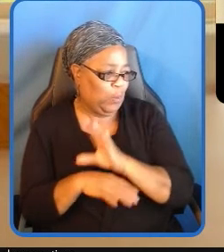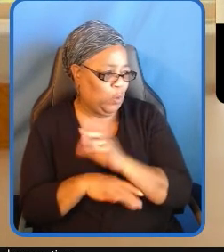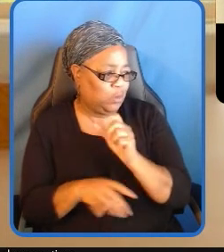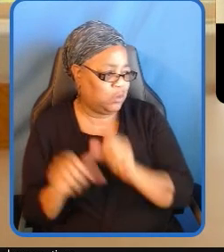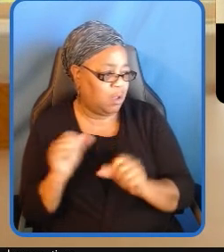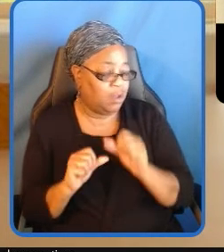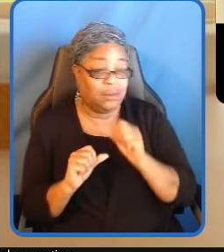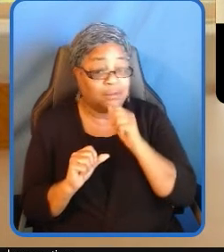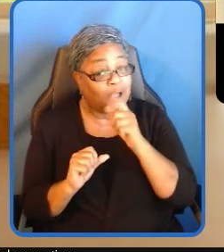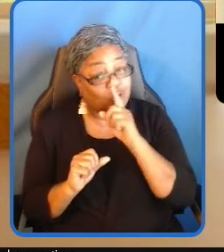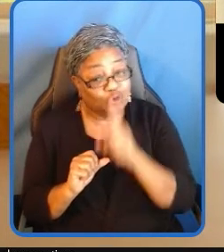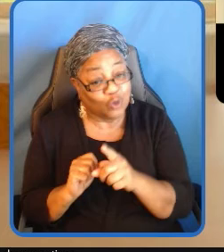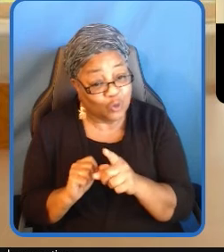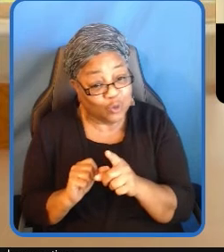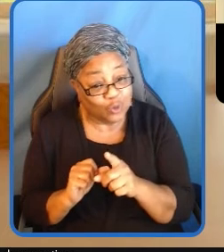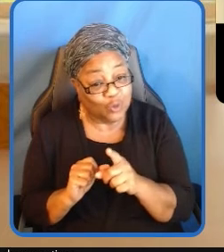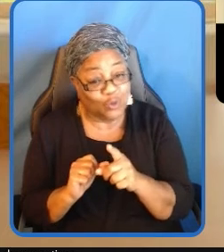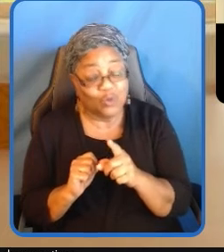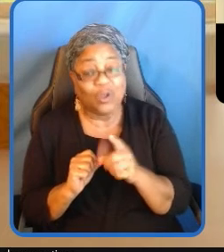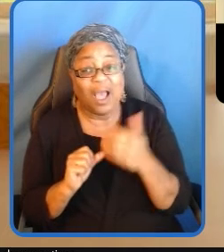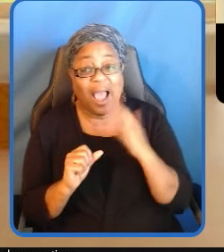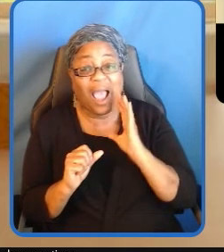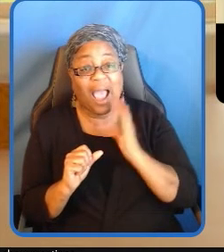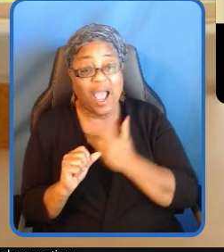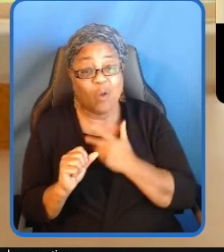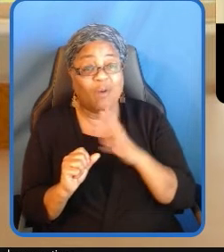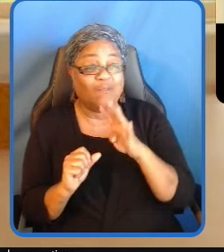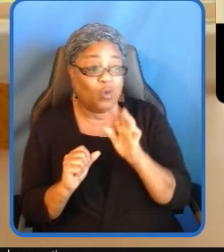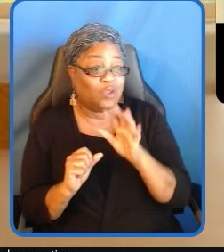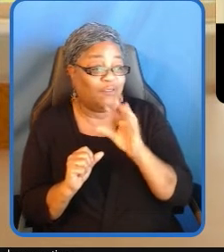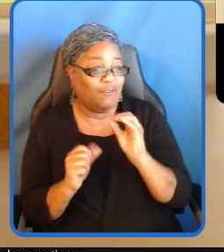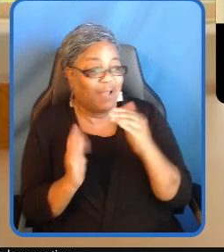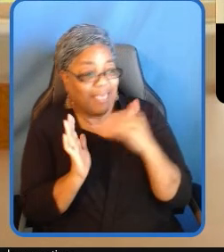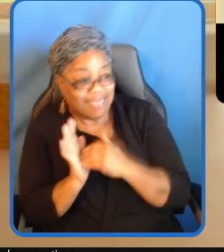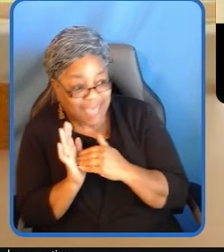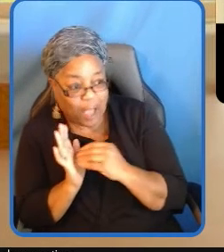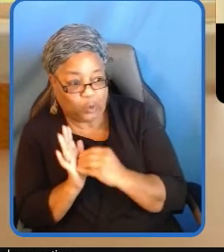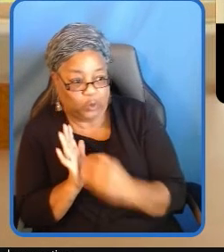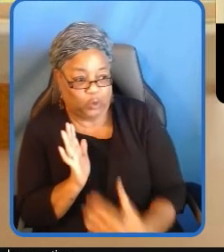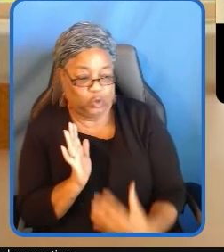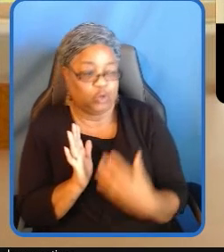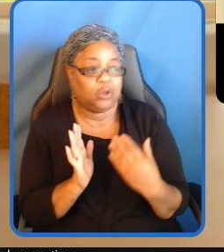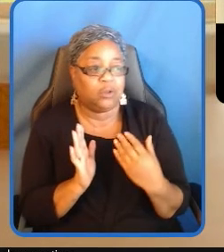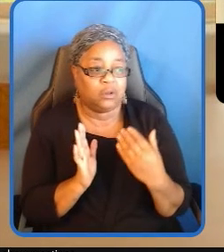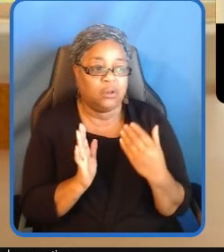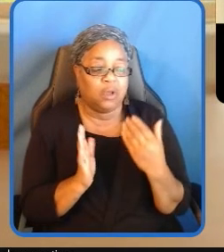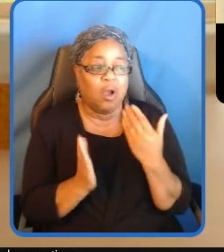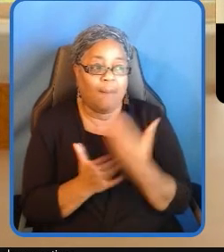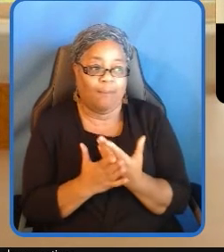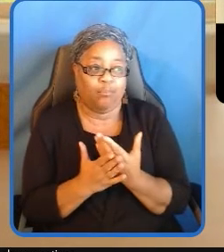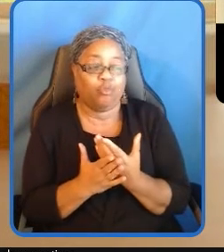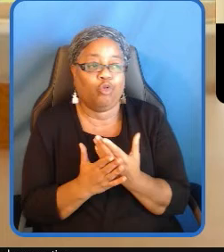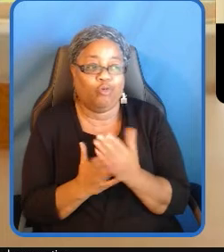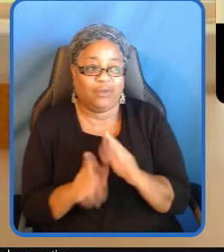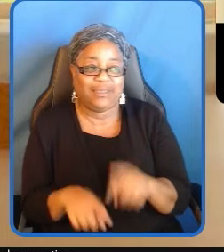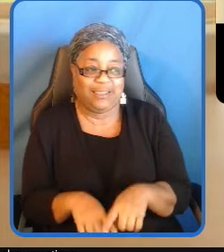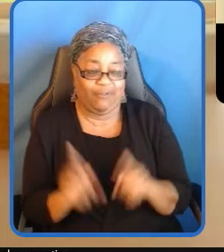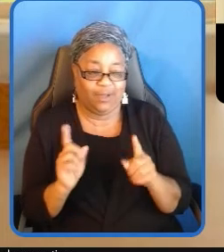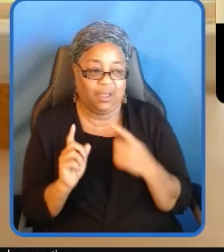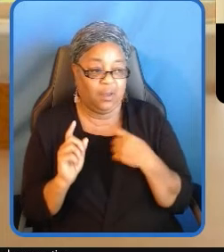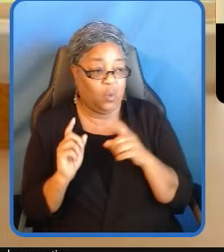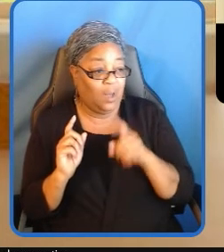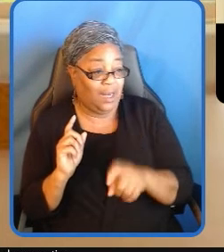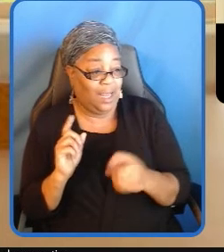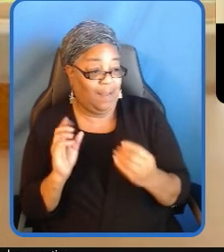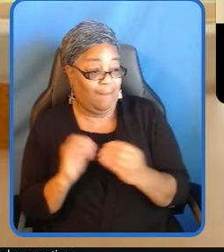450 000 students prove otherwise they just need more support to seek out the tools they